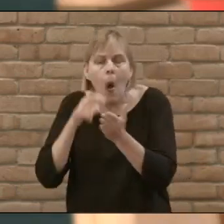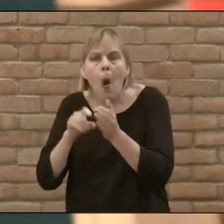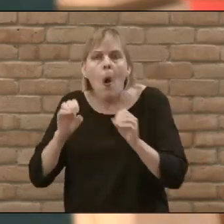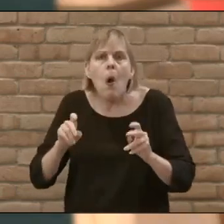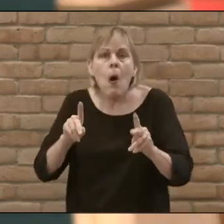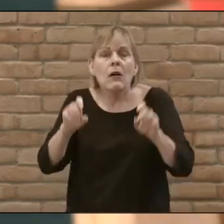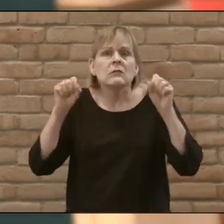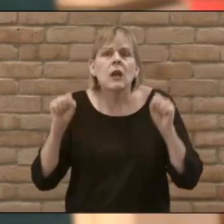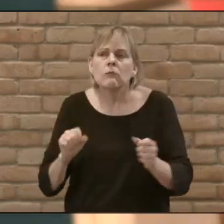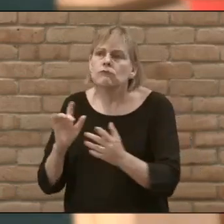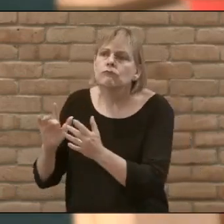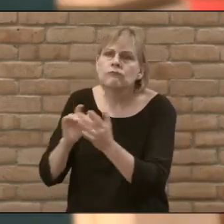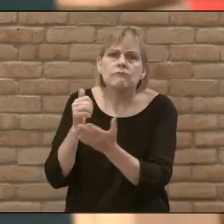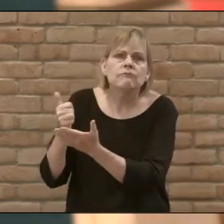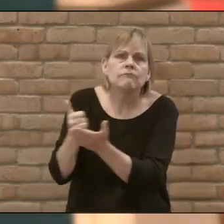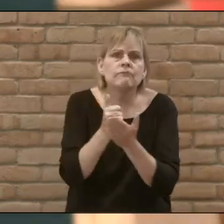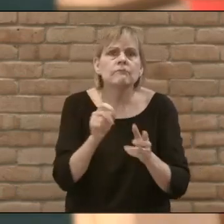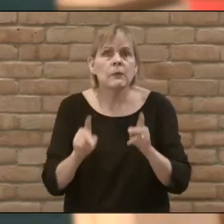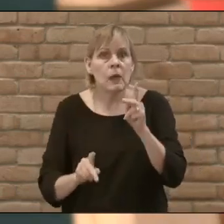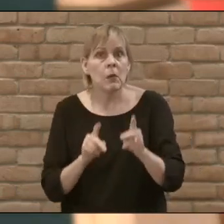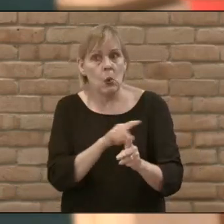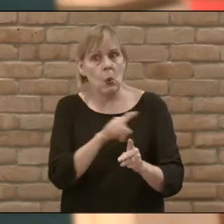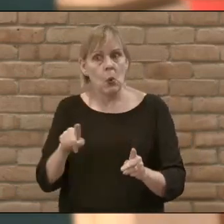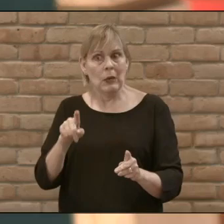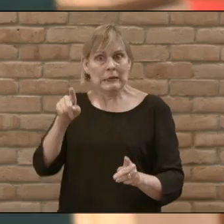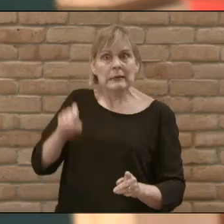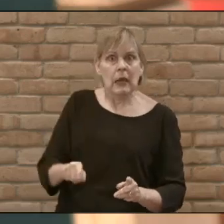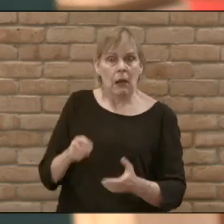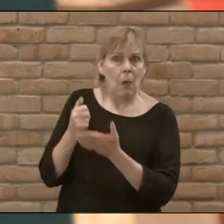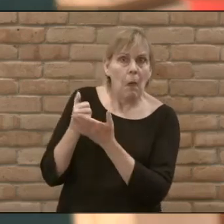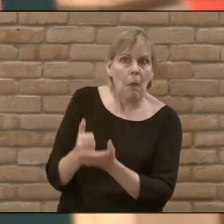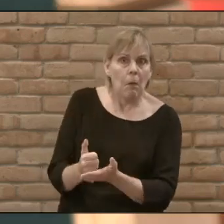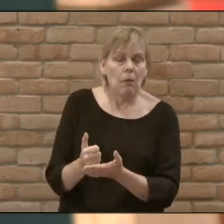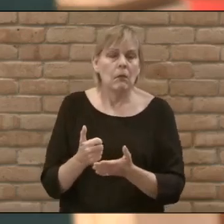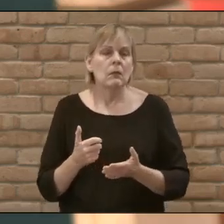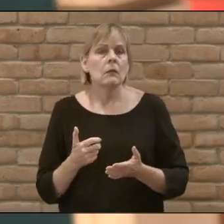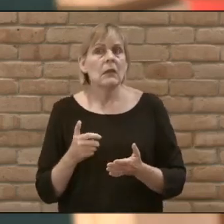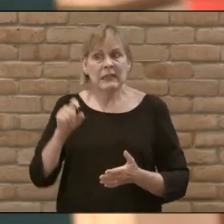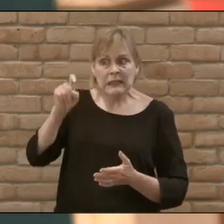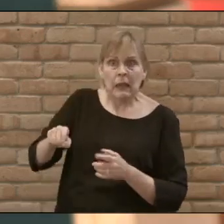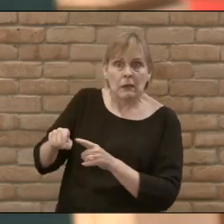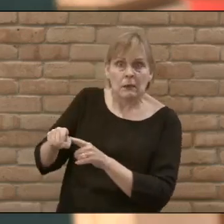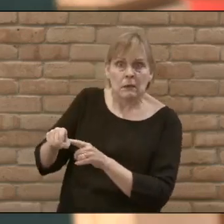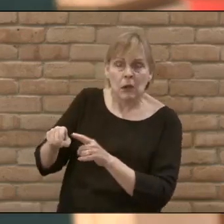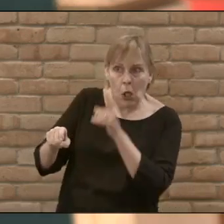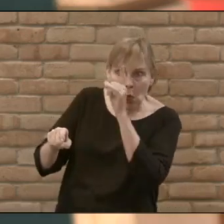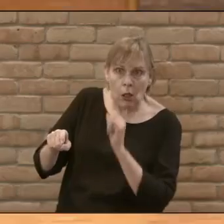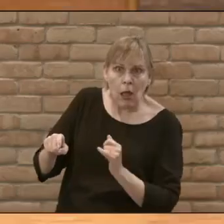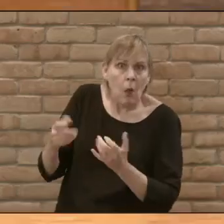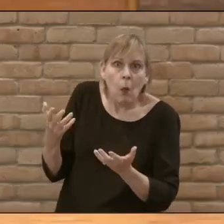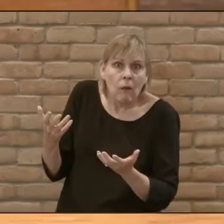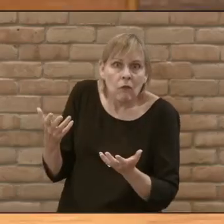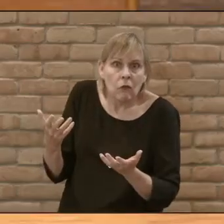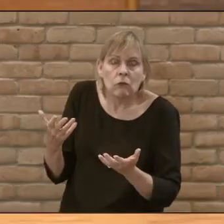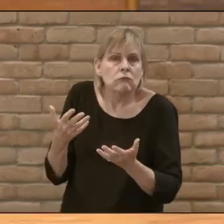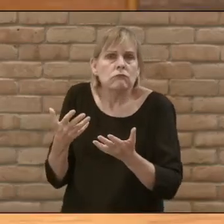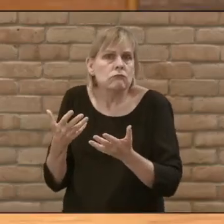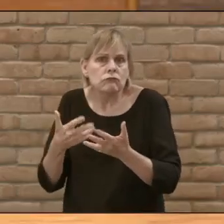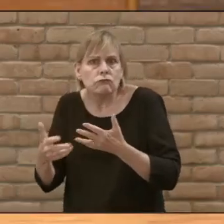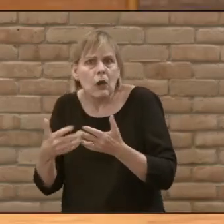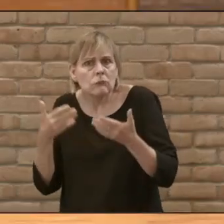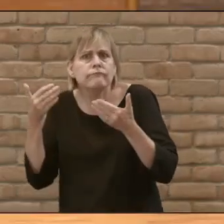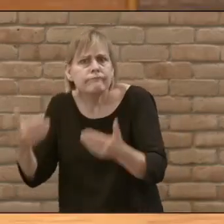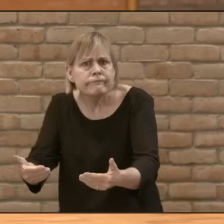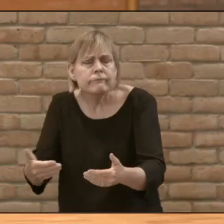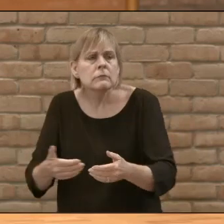to reach out And to help those who are in need In whatever that need might be And as